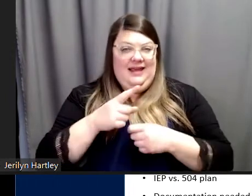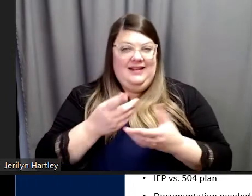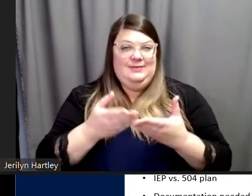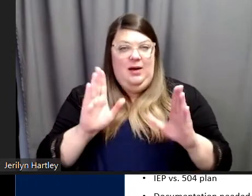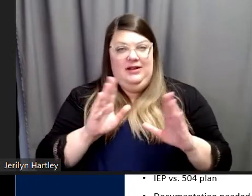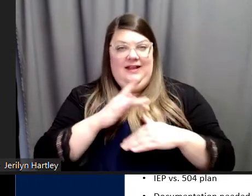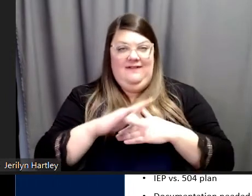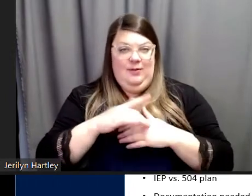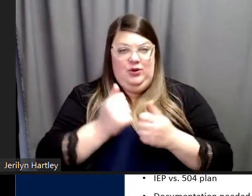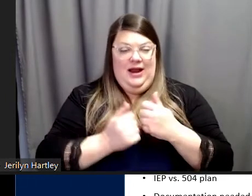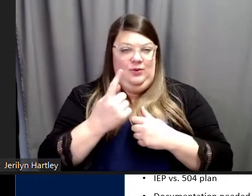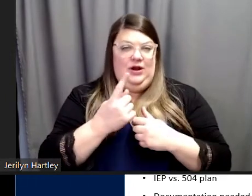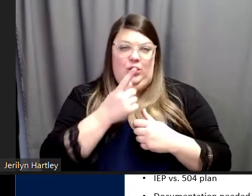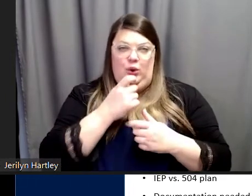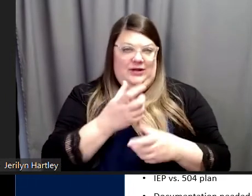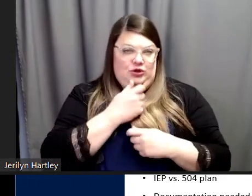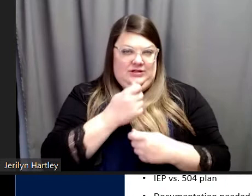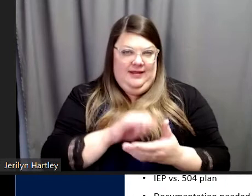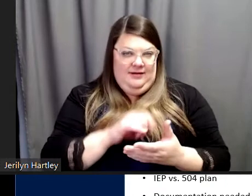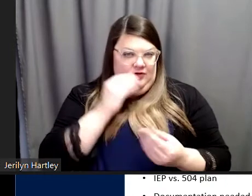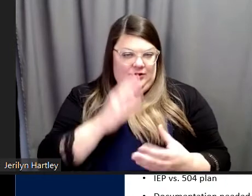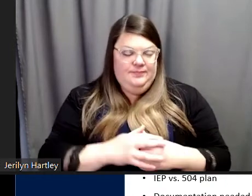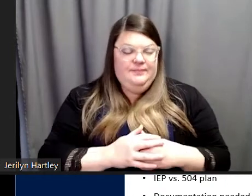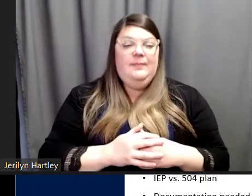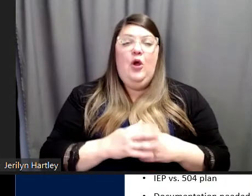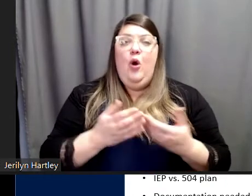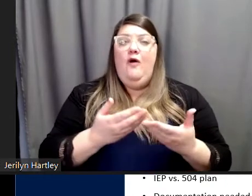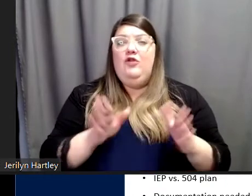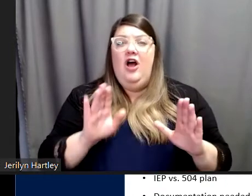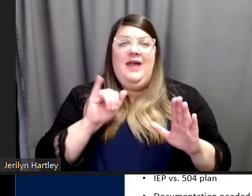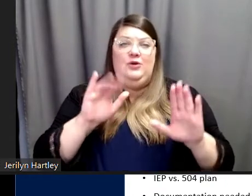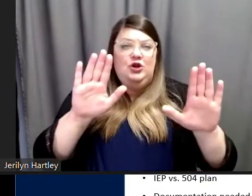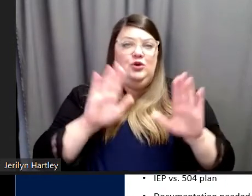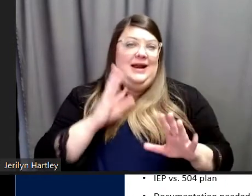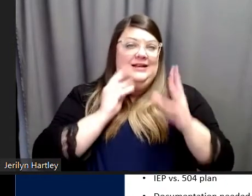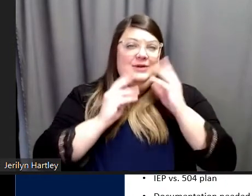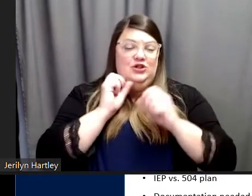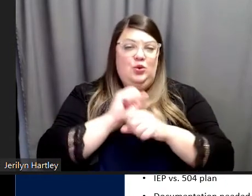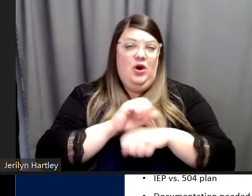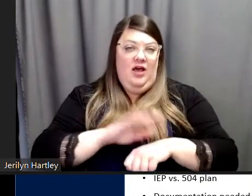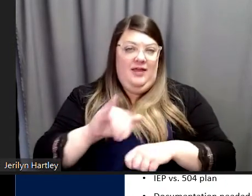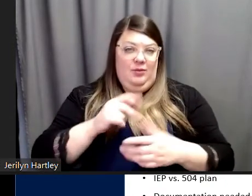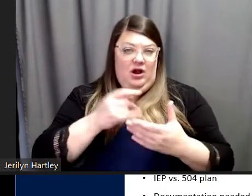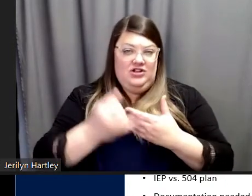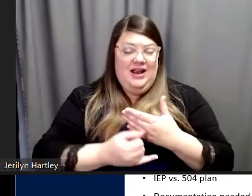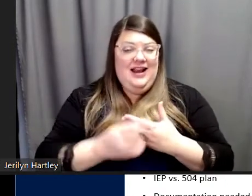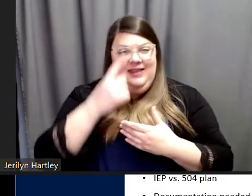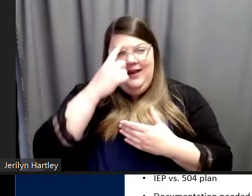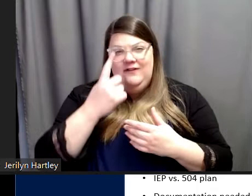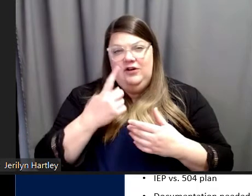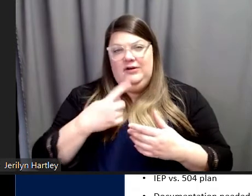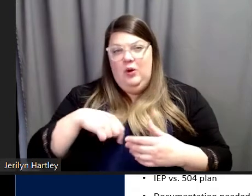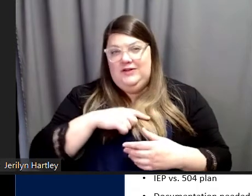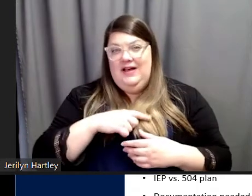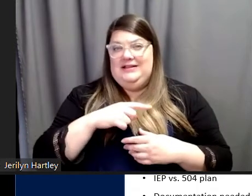interested. So, overall, it was a great experience to work on this project, and I think for those of us in the academic